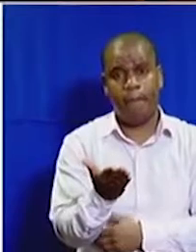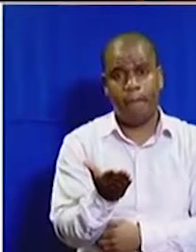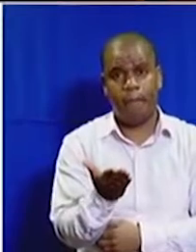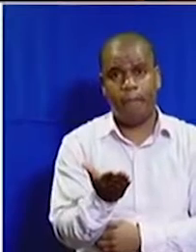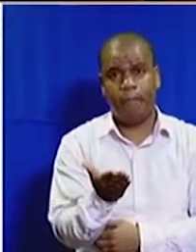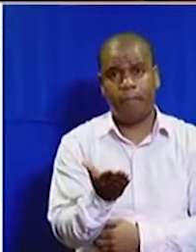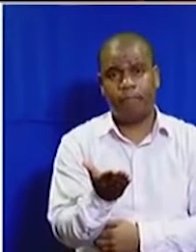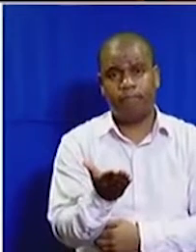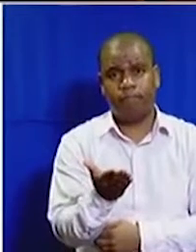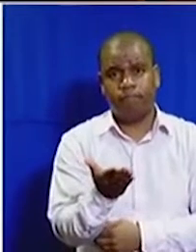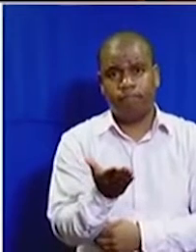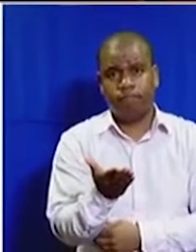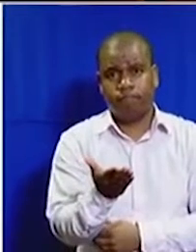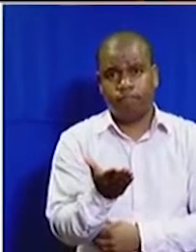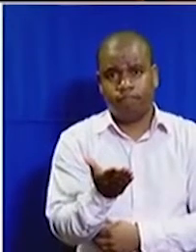us.